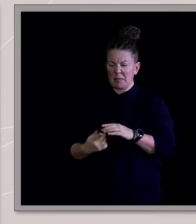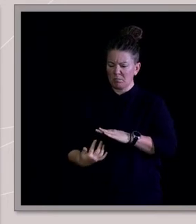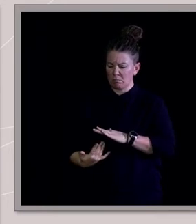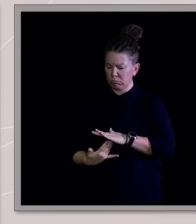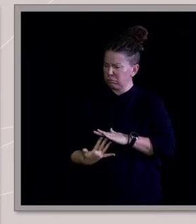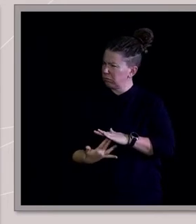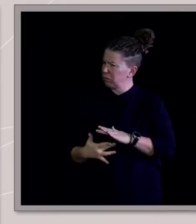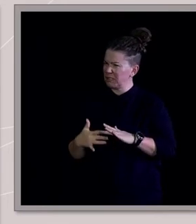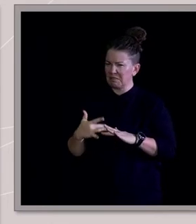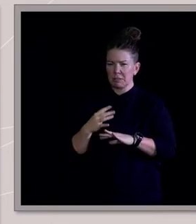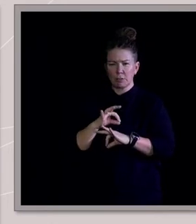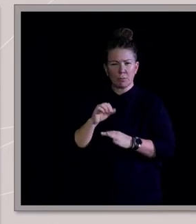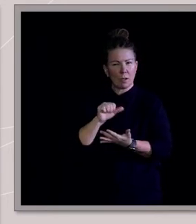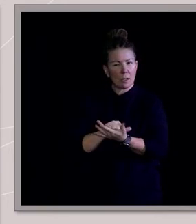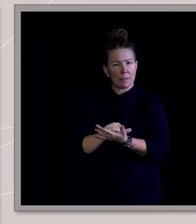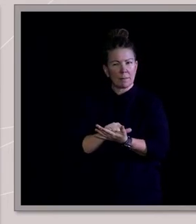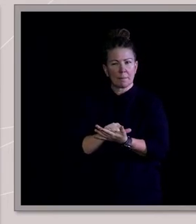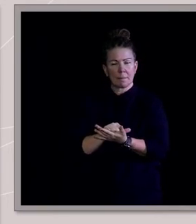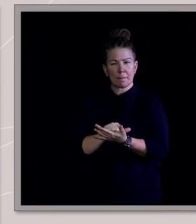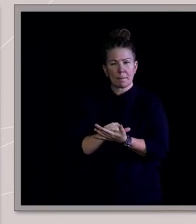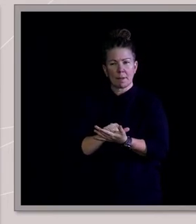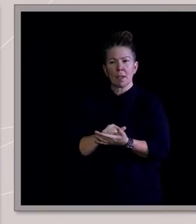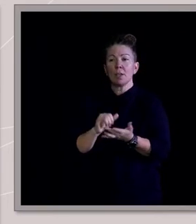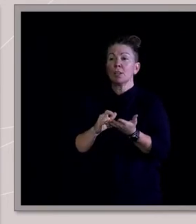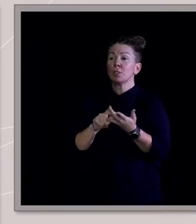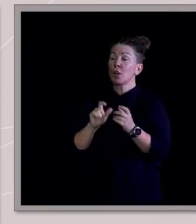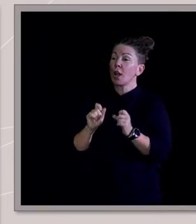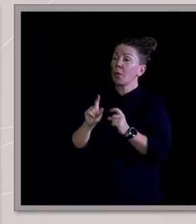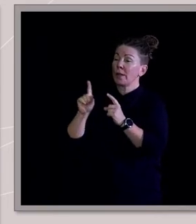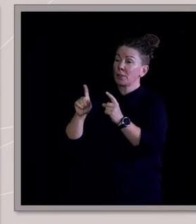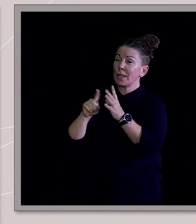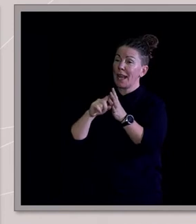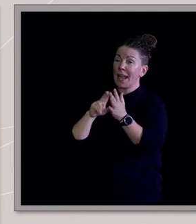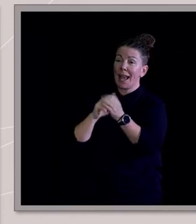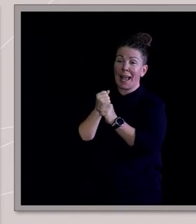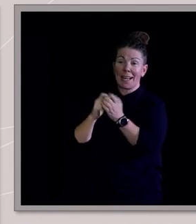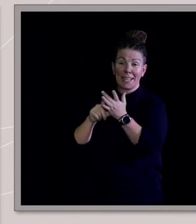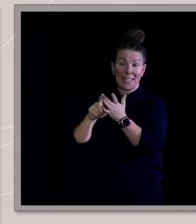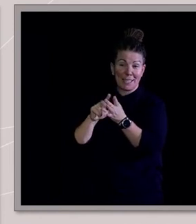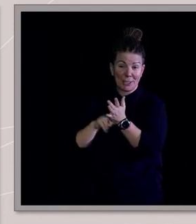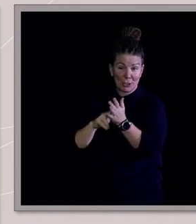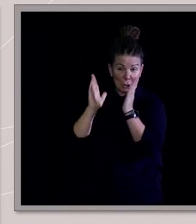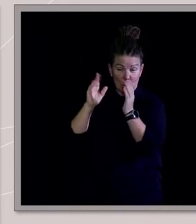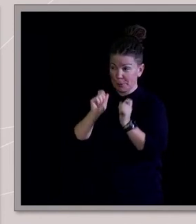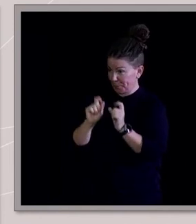as a kid. So I ended up going to this Anglican church. And this is where the moment of truth finally came.